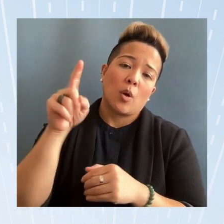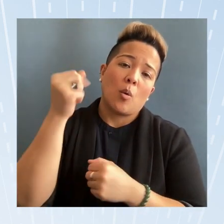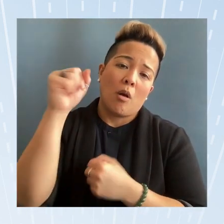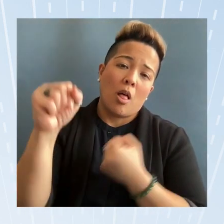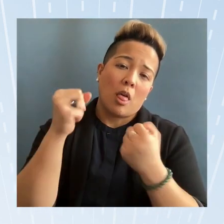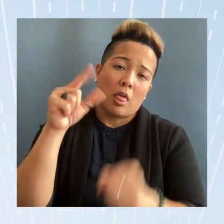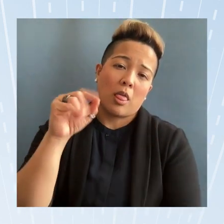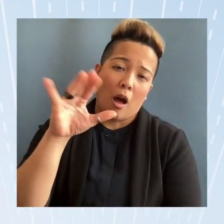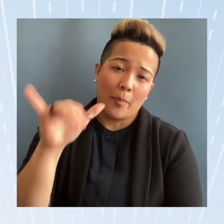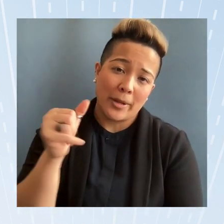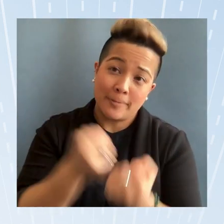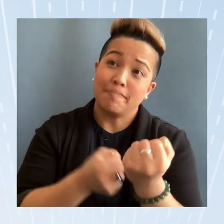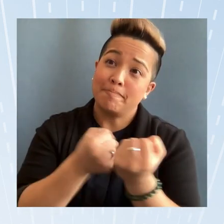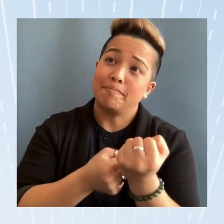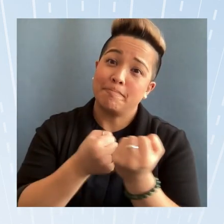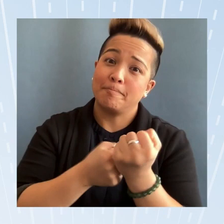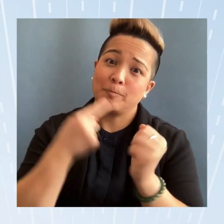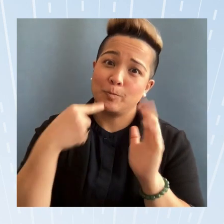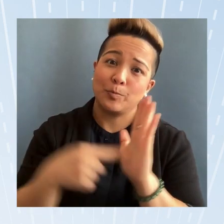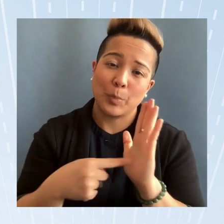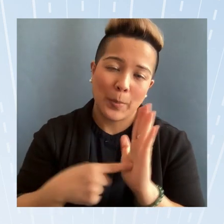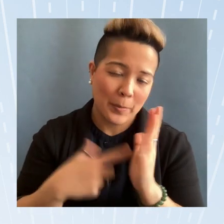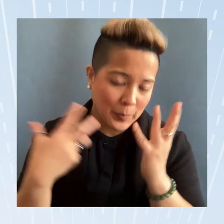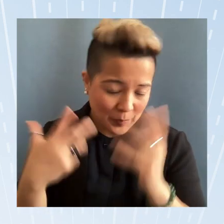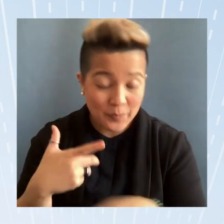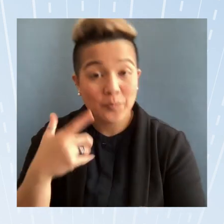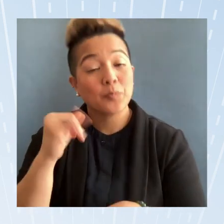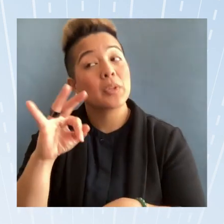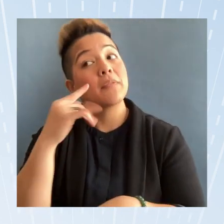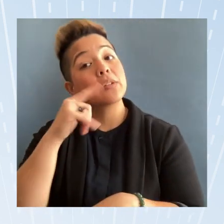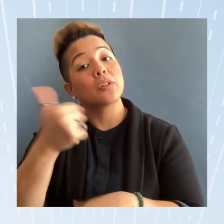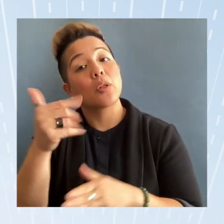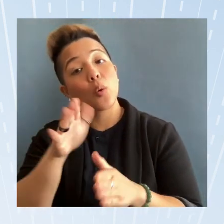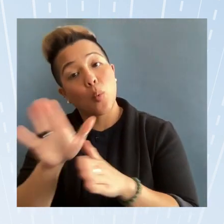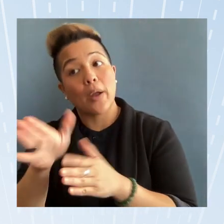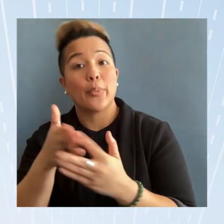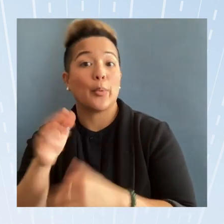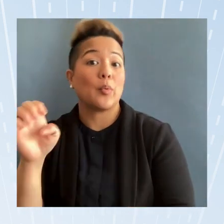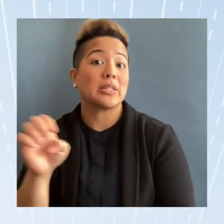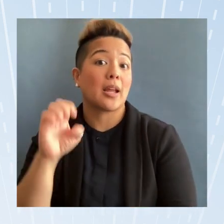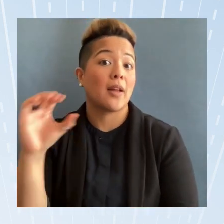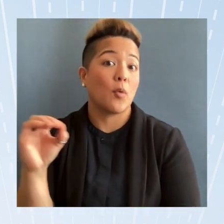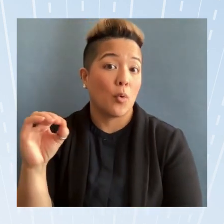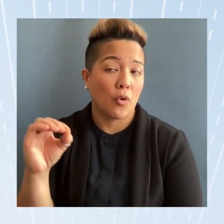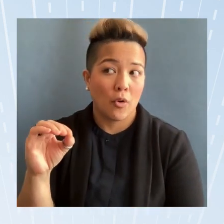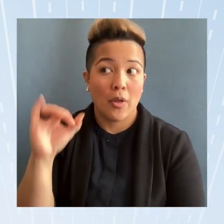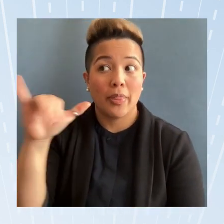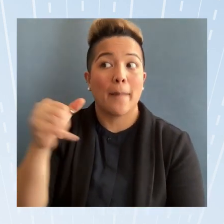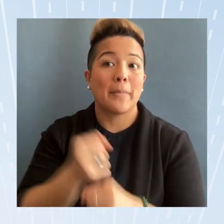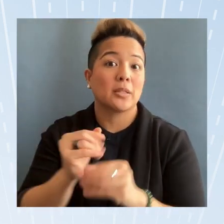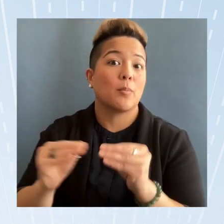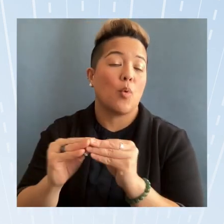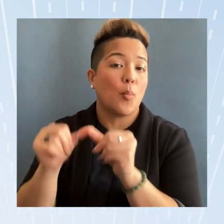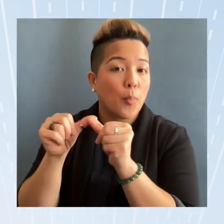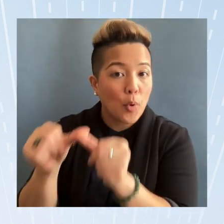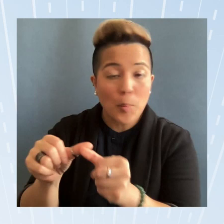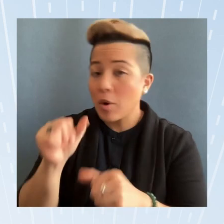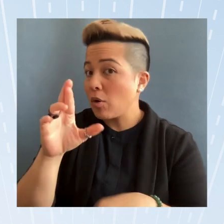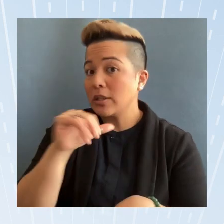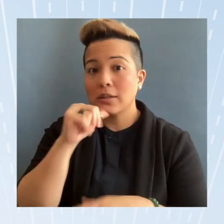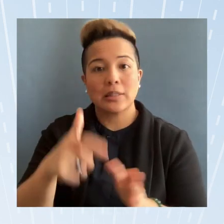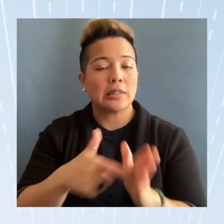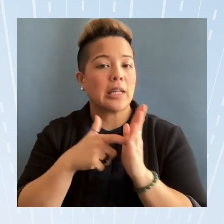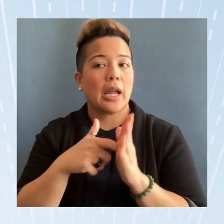right so but if there's another way through executive order that makes it permanent where it doesn't take an